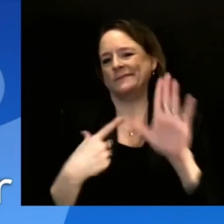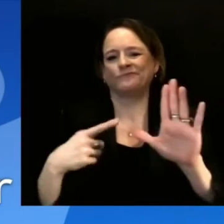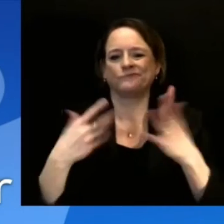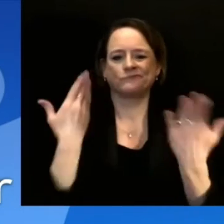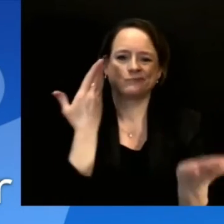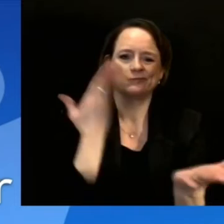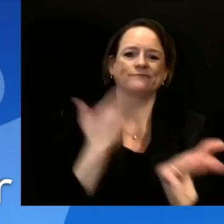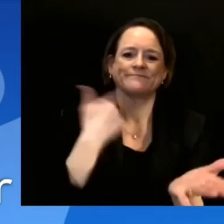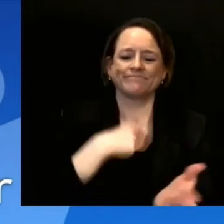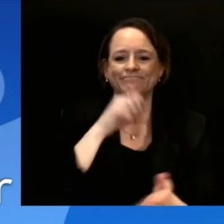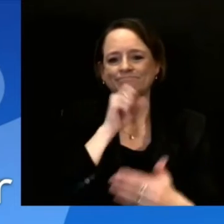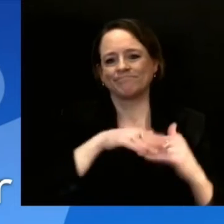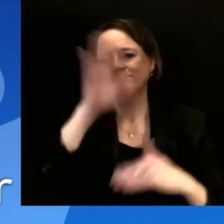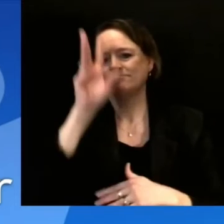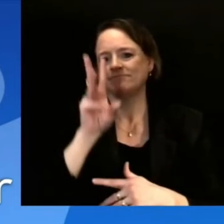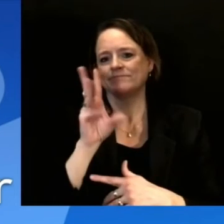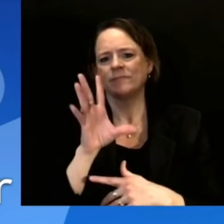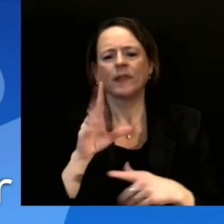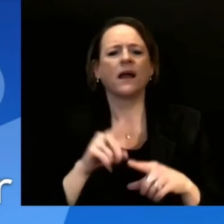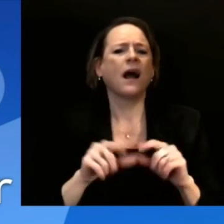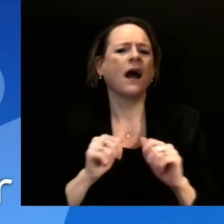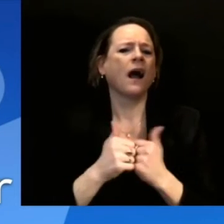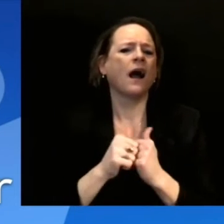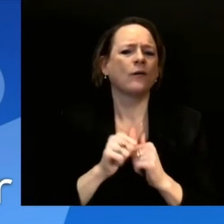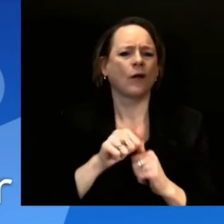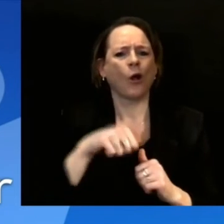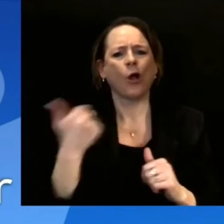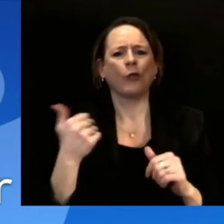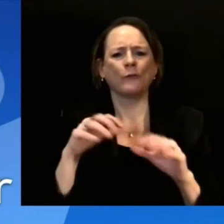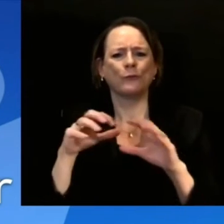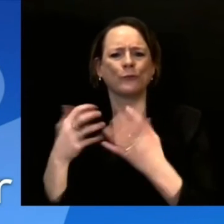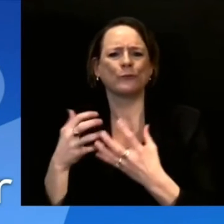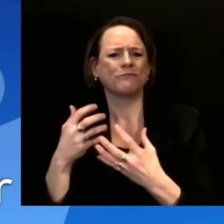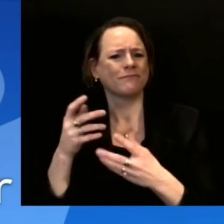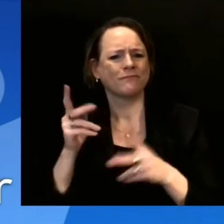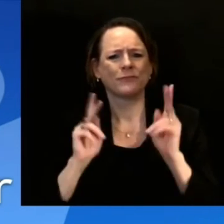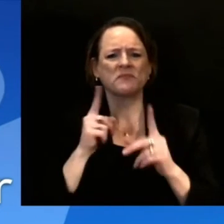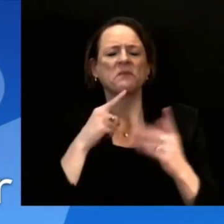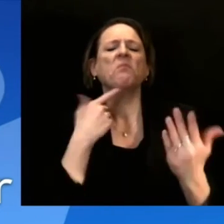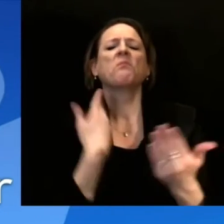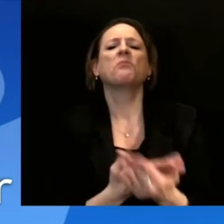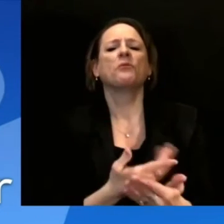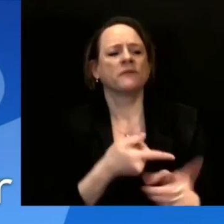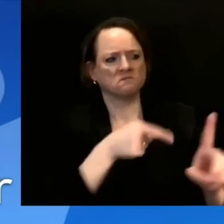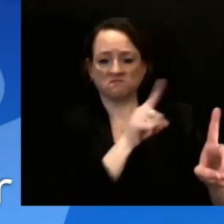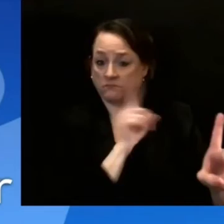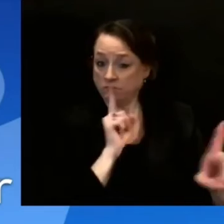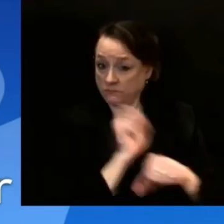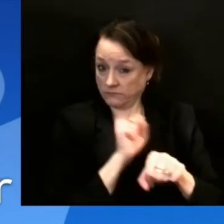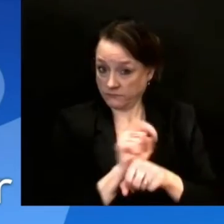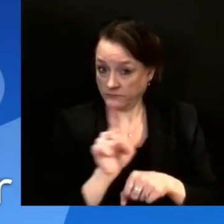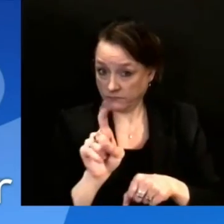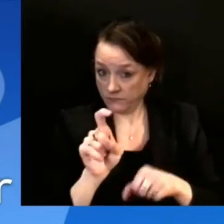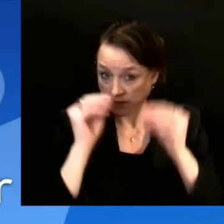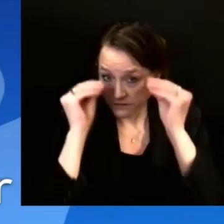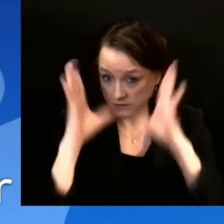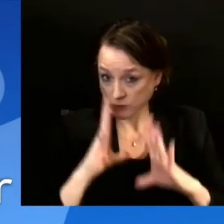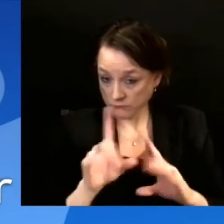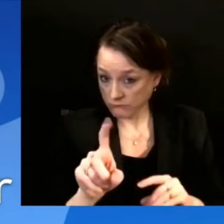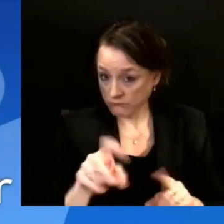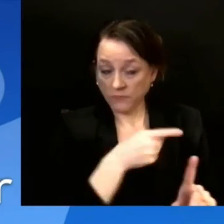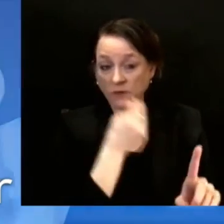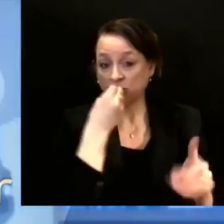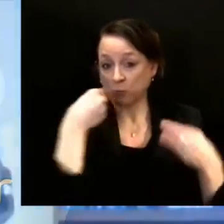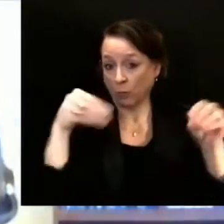on their occupation? How will they prove who they are? So there's a number of ways we can approach that. And it's also one of the